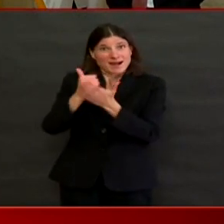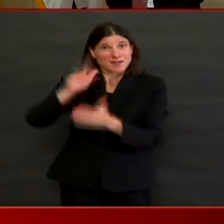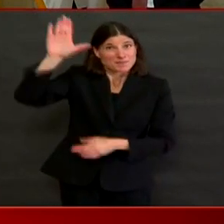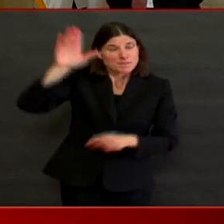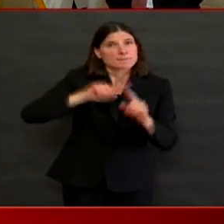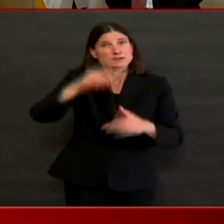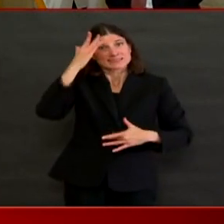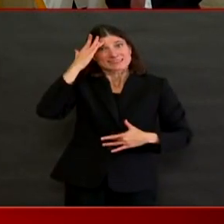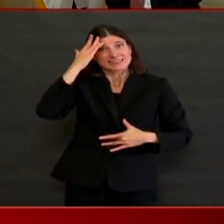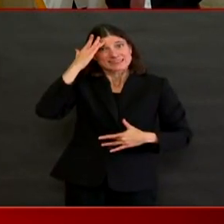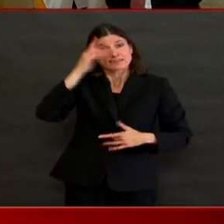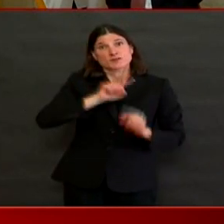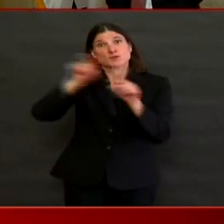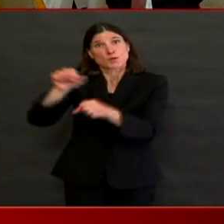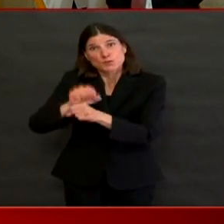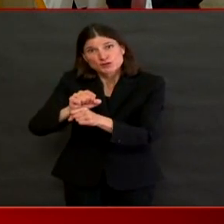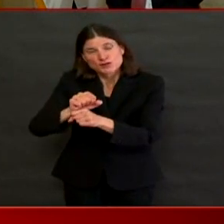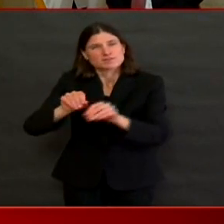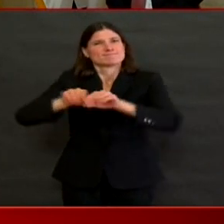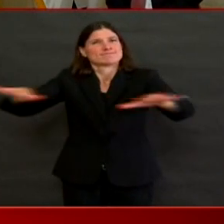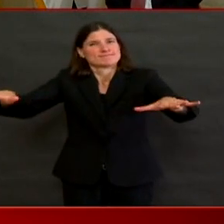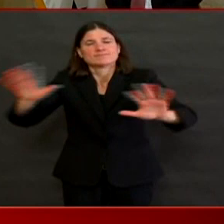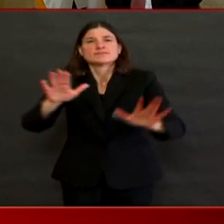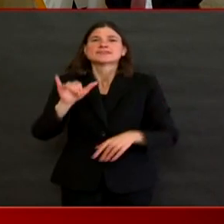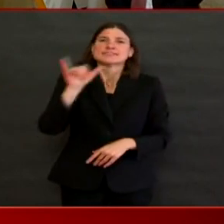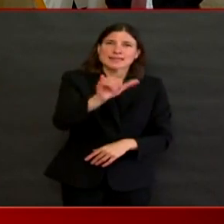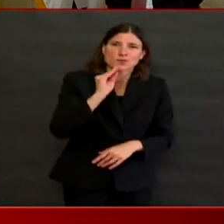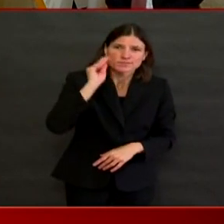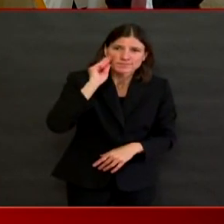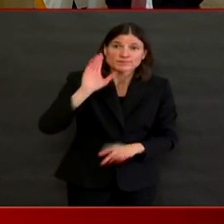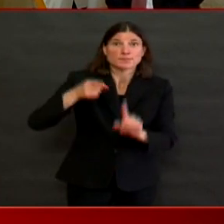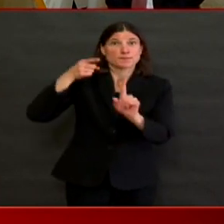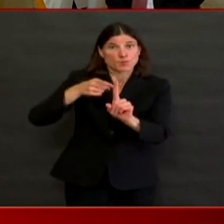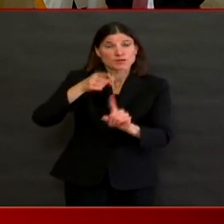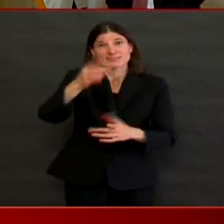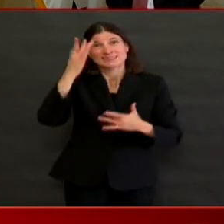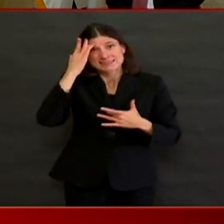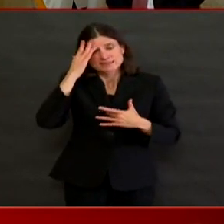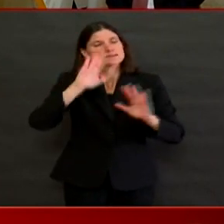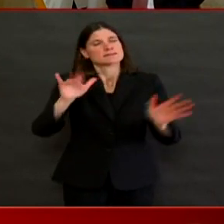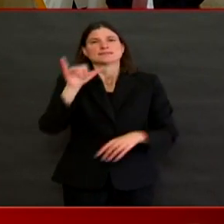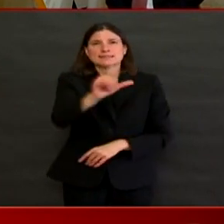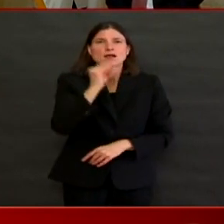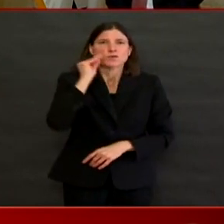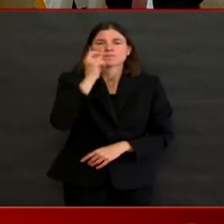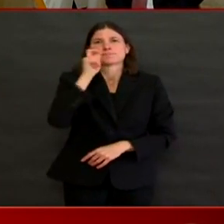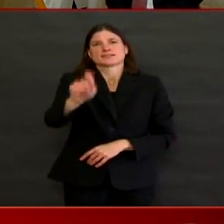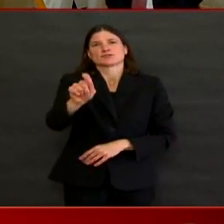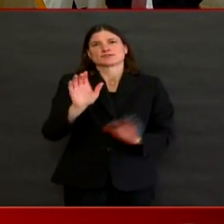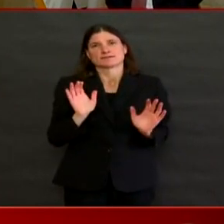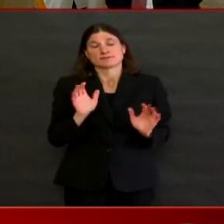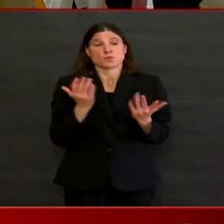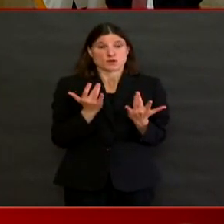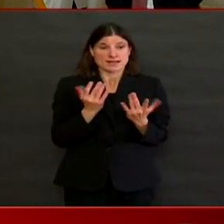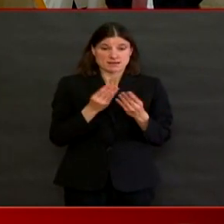but also make sure that we have the staff levels needed in Rhode Island health care facilities across the state.